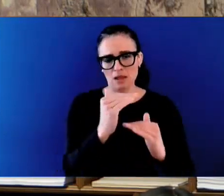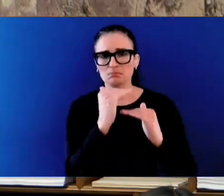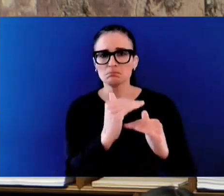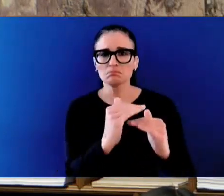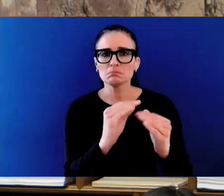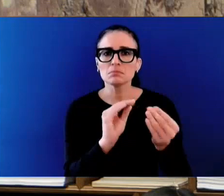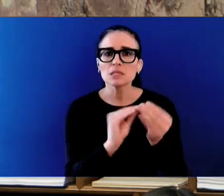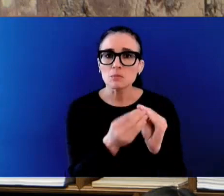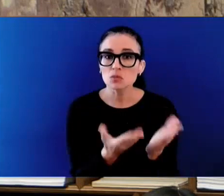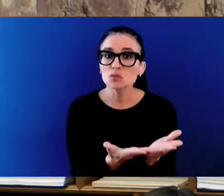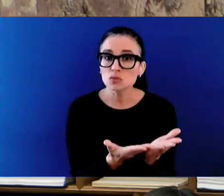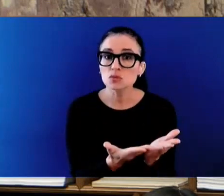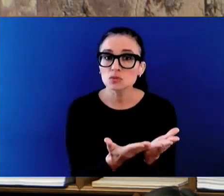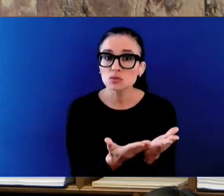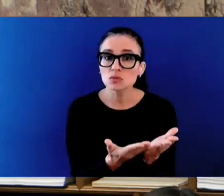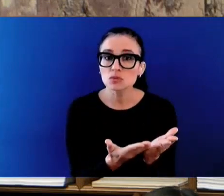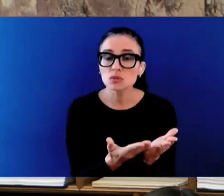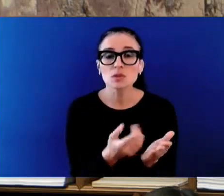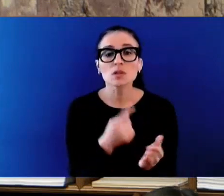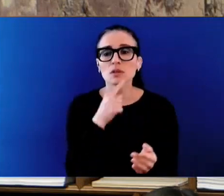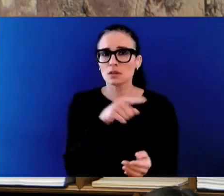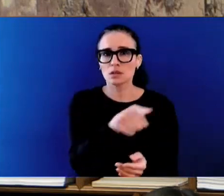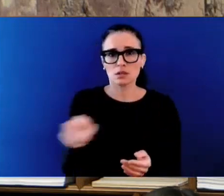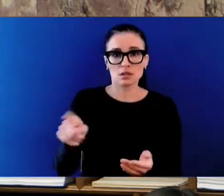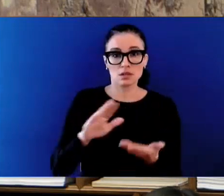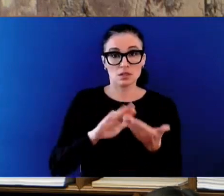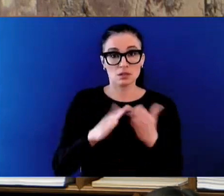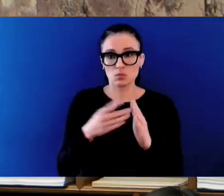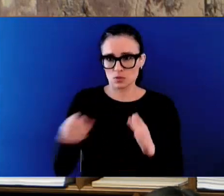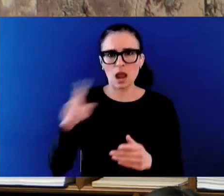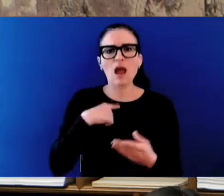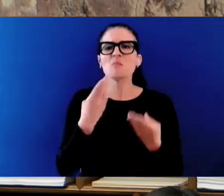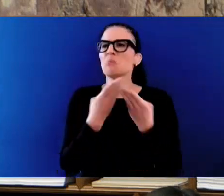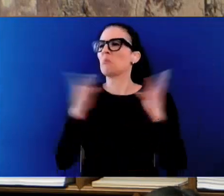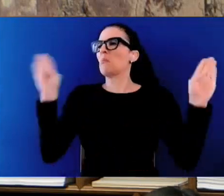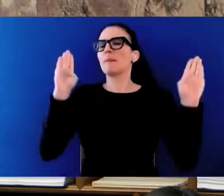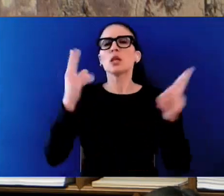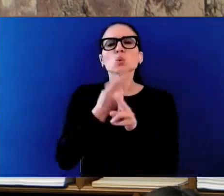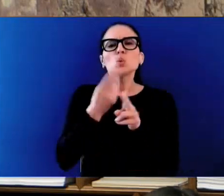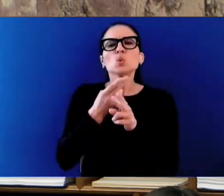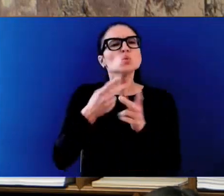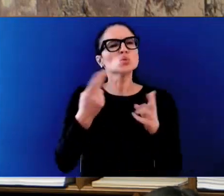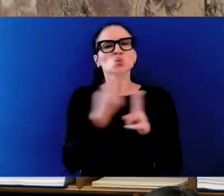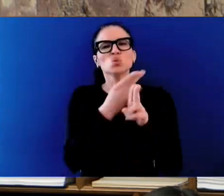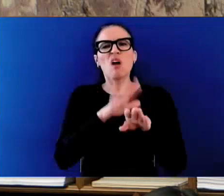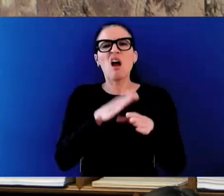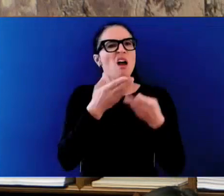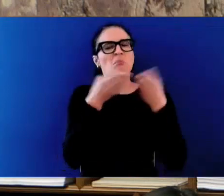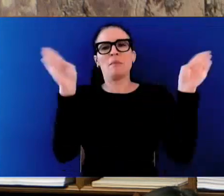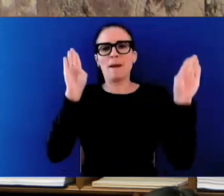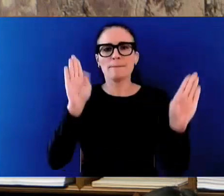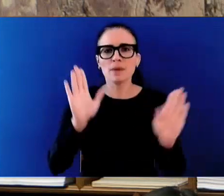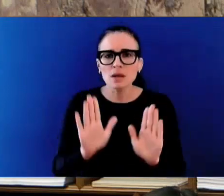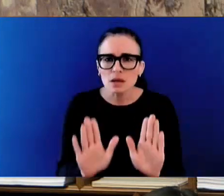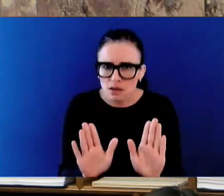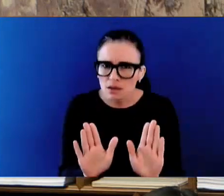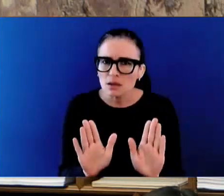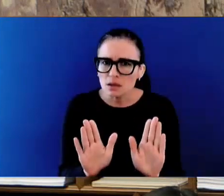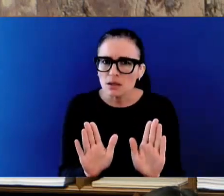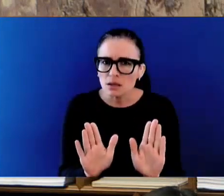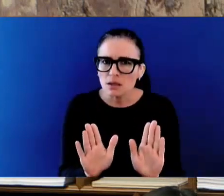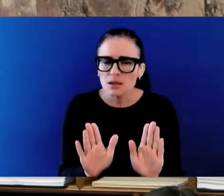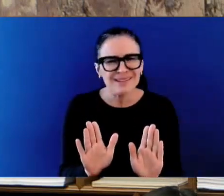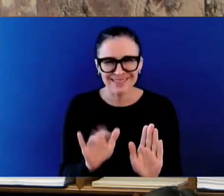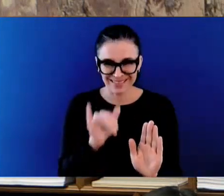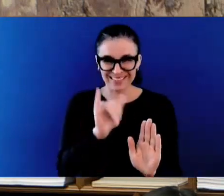public drug use, which, again, as I said, was never, ever condoned or anticipated or approved